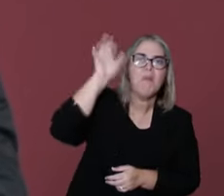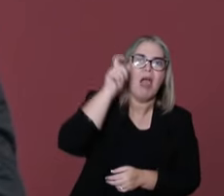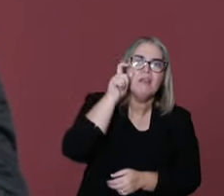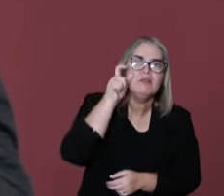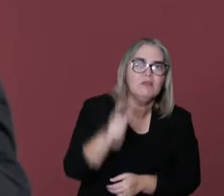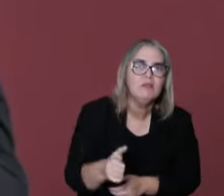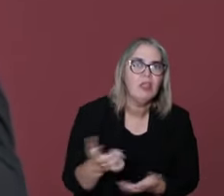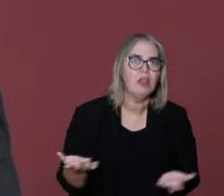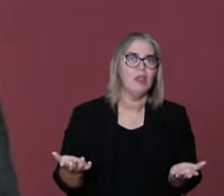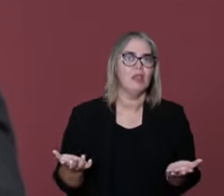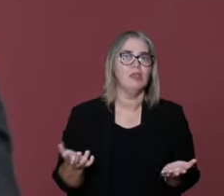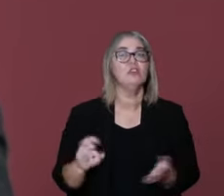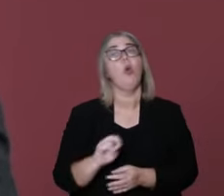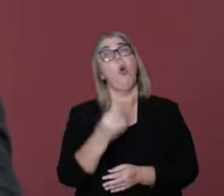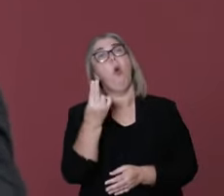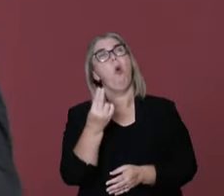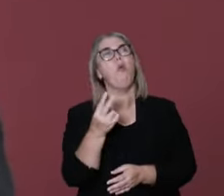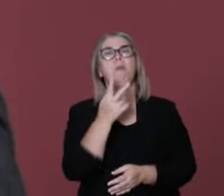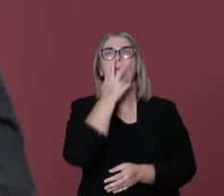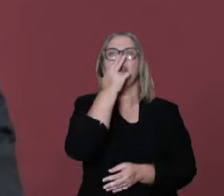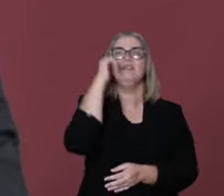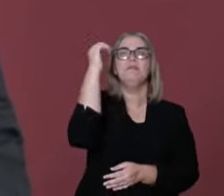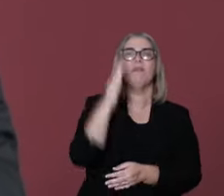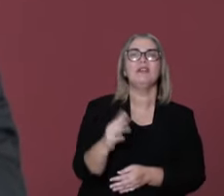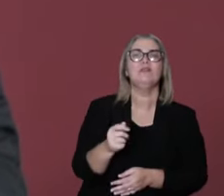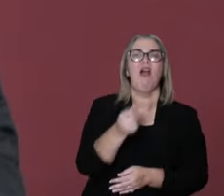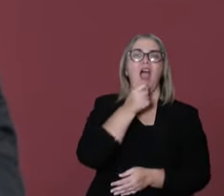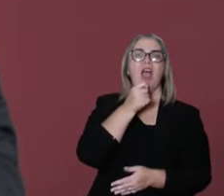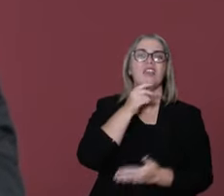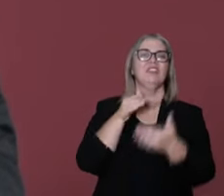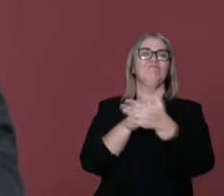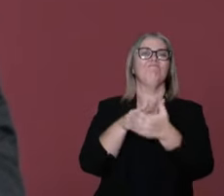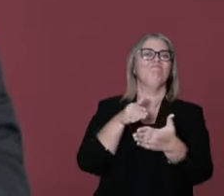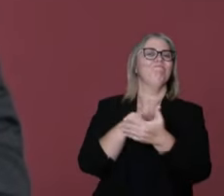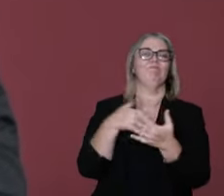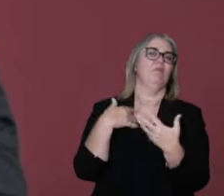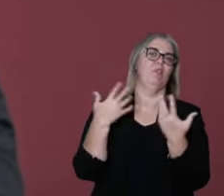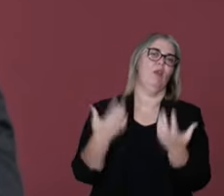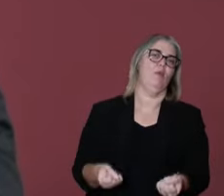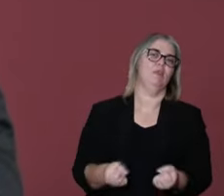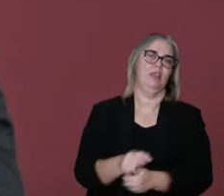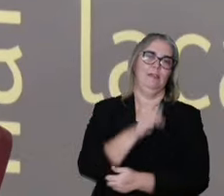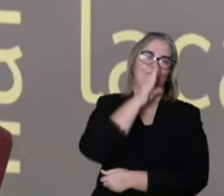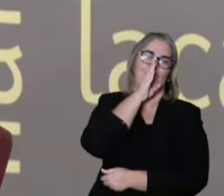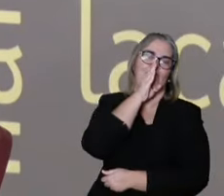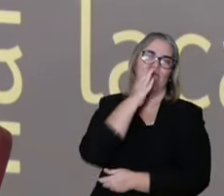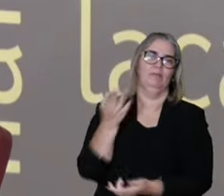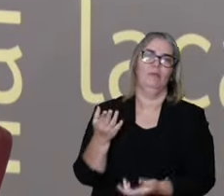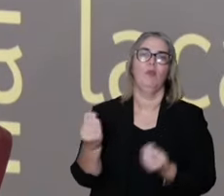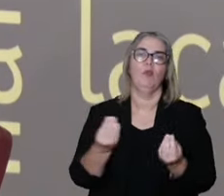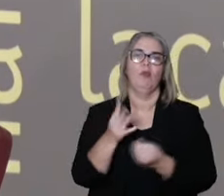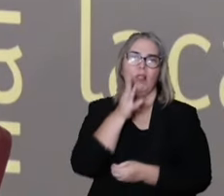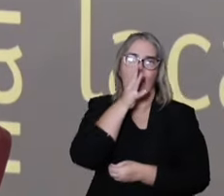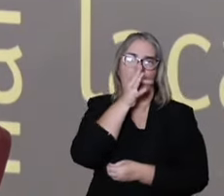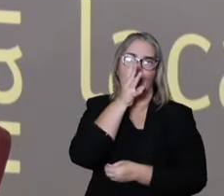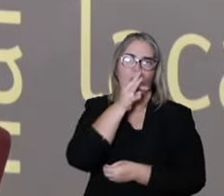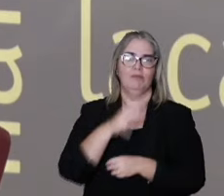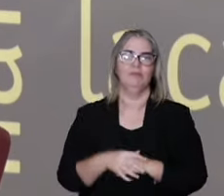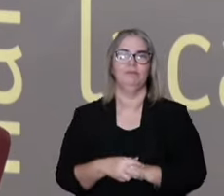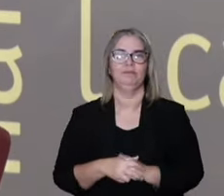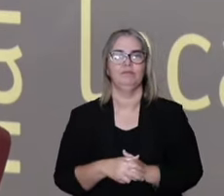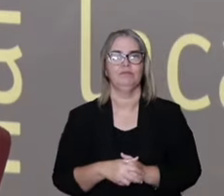Is it going to be more encompassed or there is this blockage that is far from being